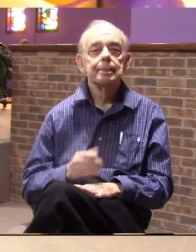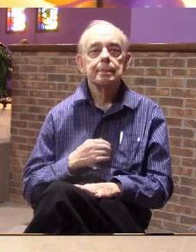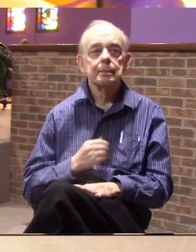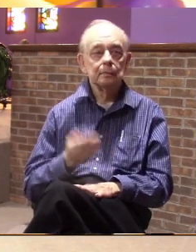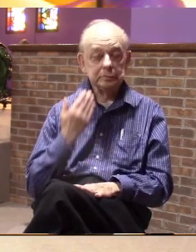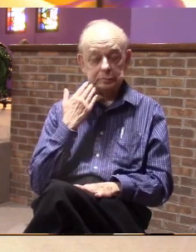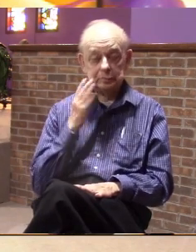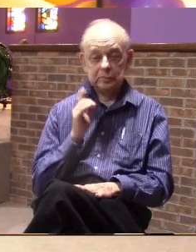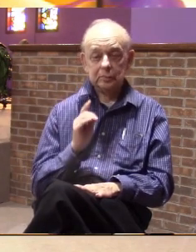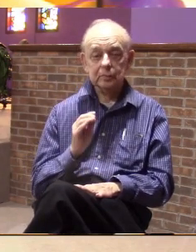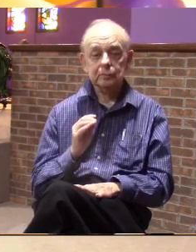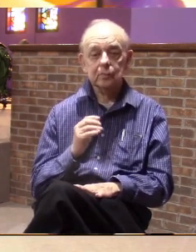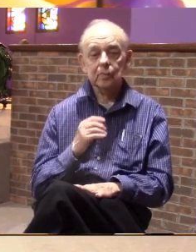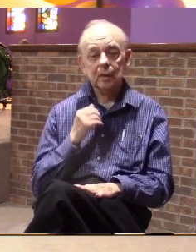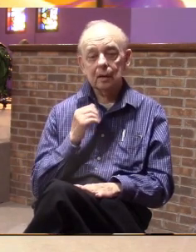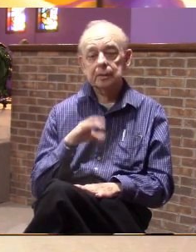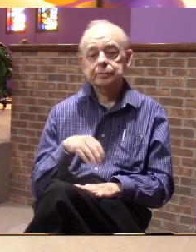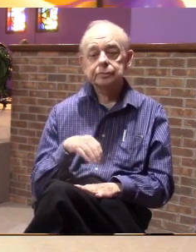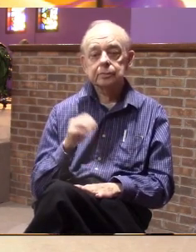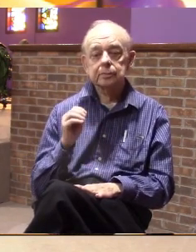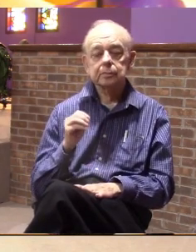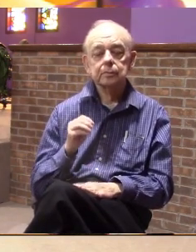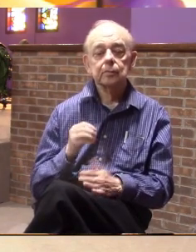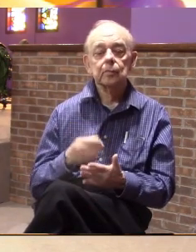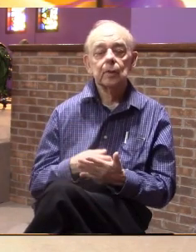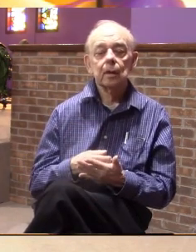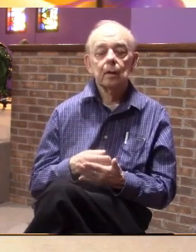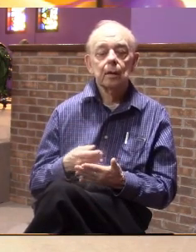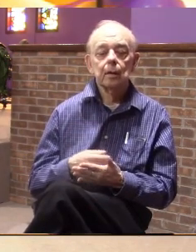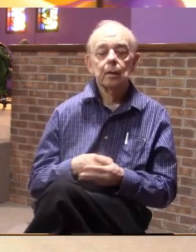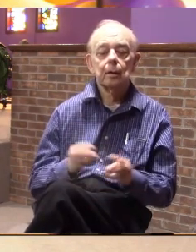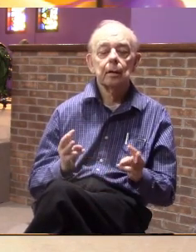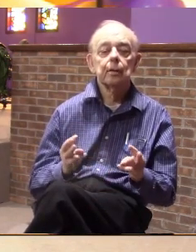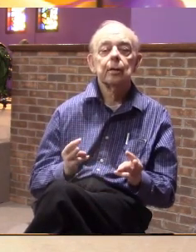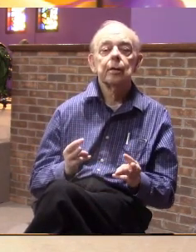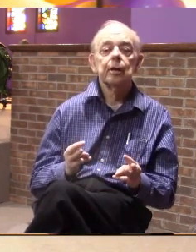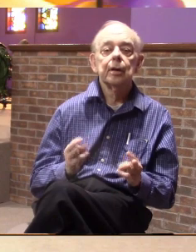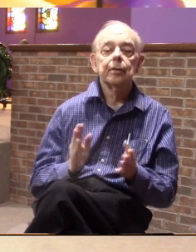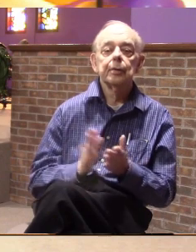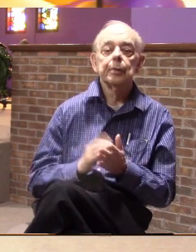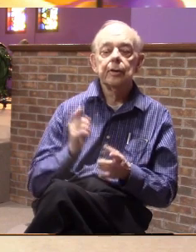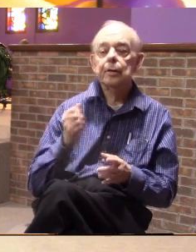I don't know I just found a new way to praise him man irritate everybody